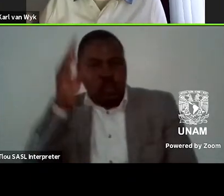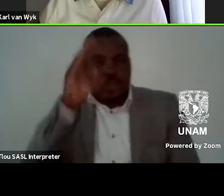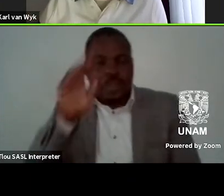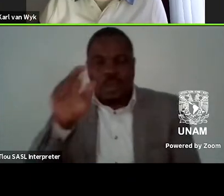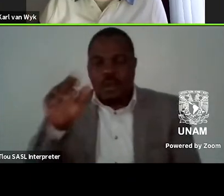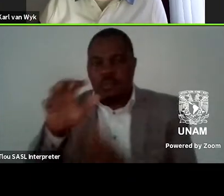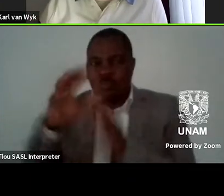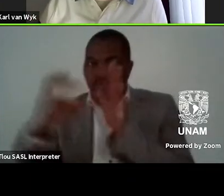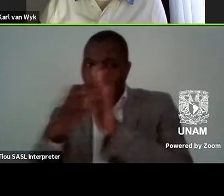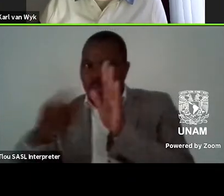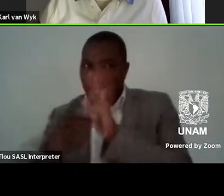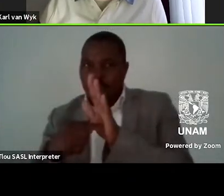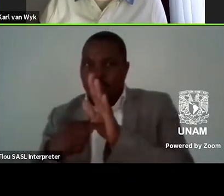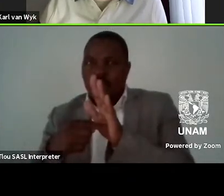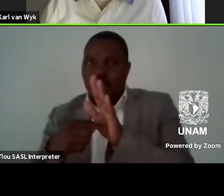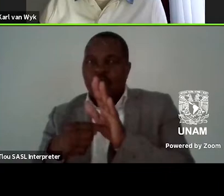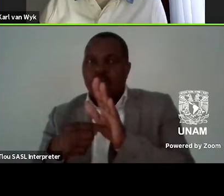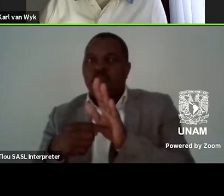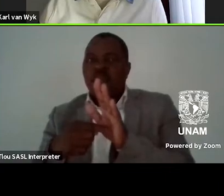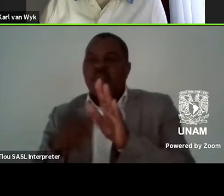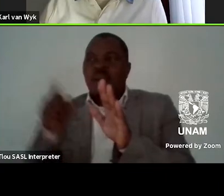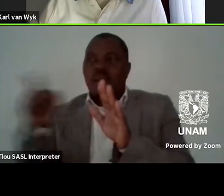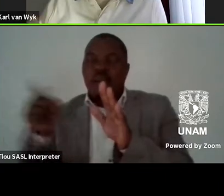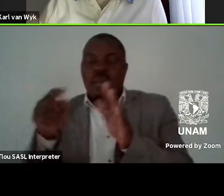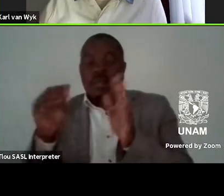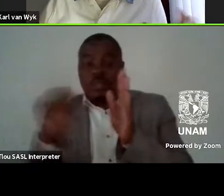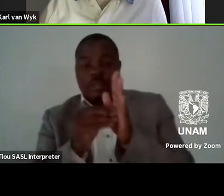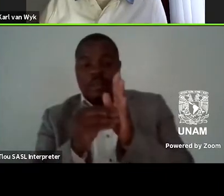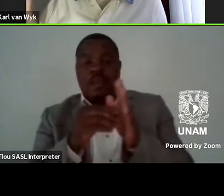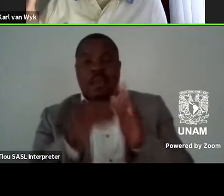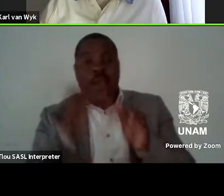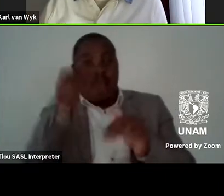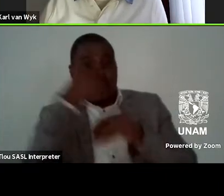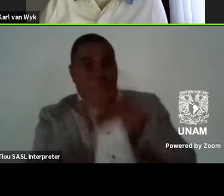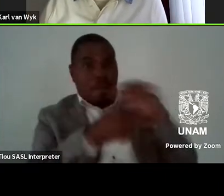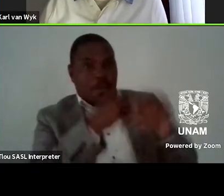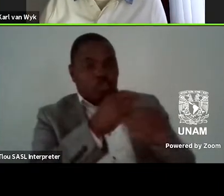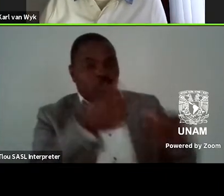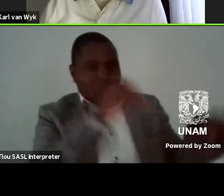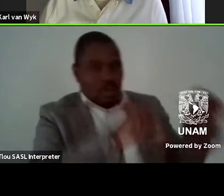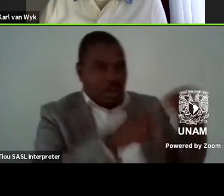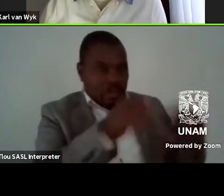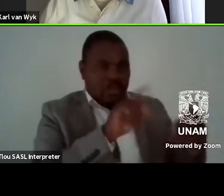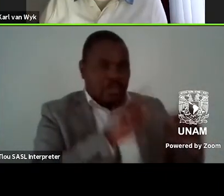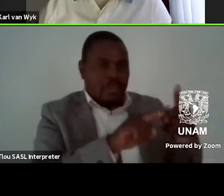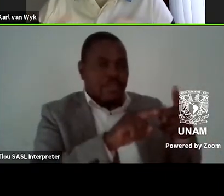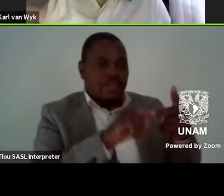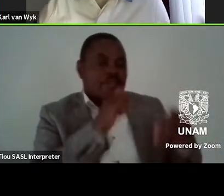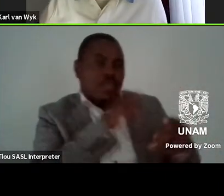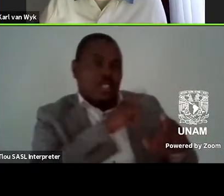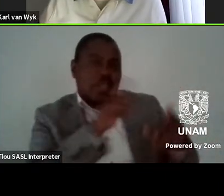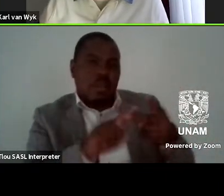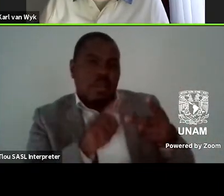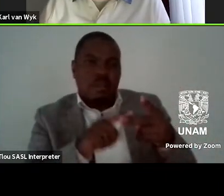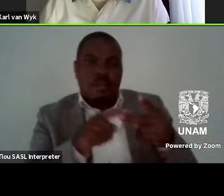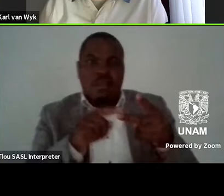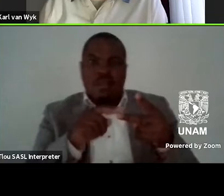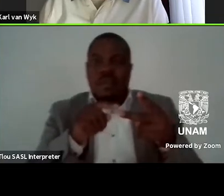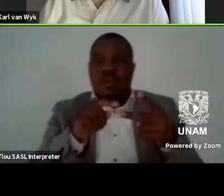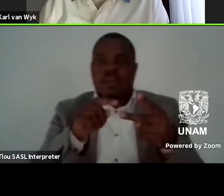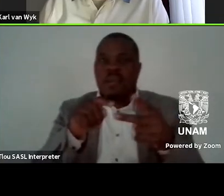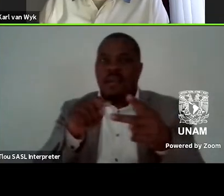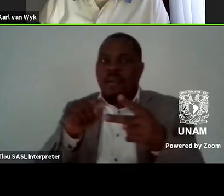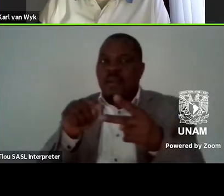ideas of science fiction and um the boys in the story sort of use the language of science fiction to define themselves within the space they inhabit